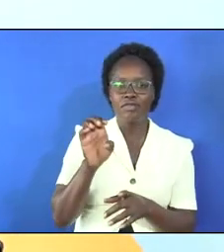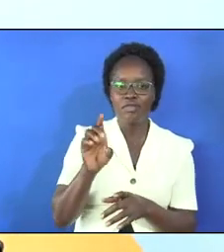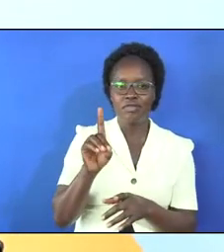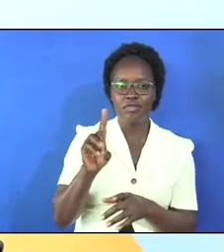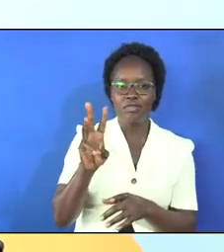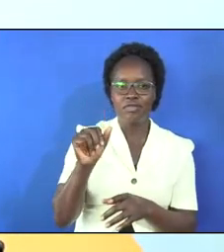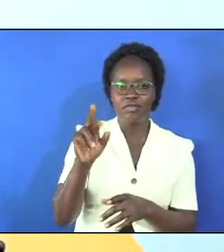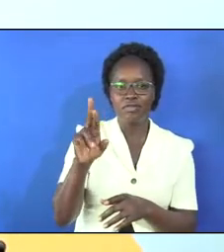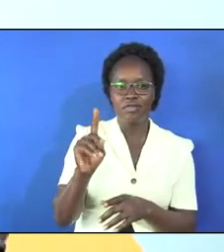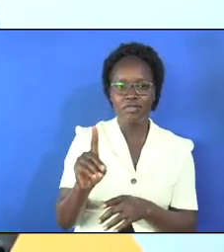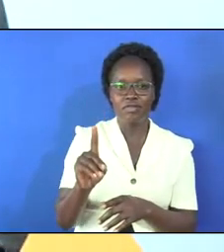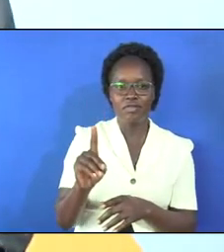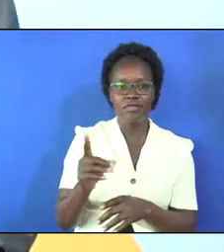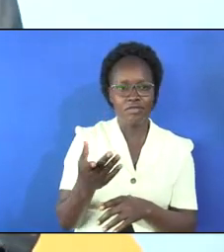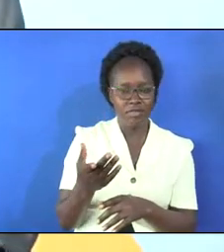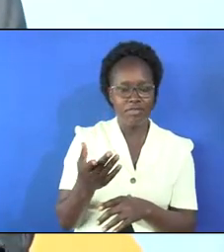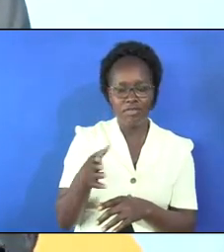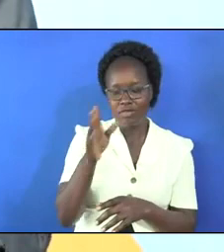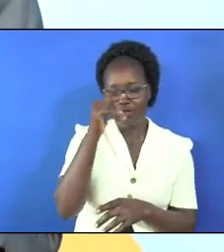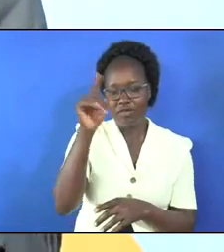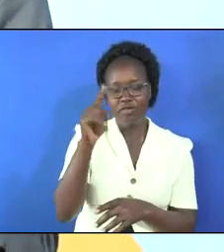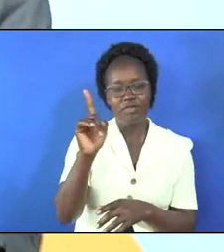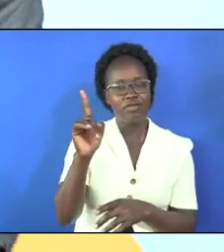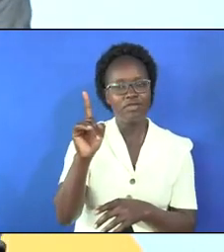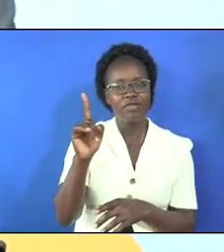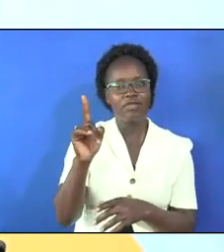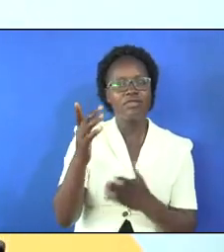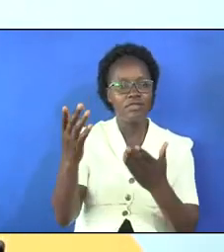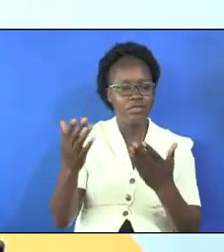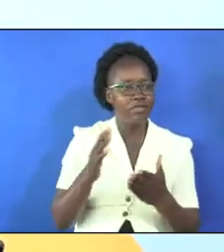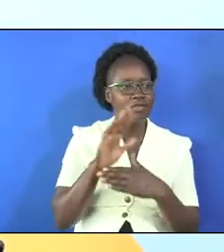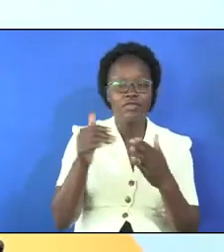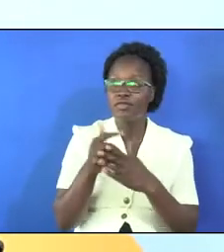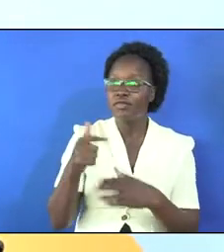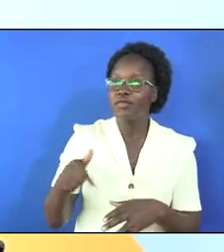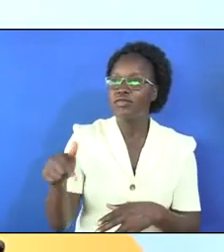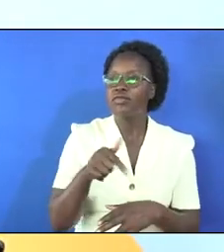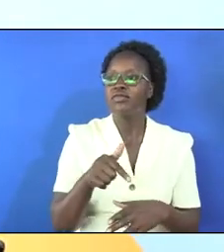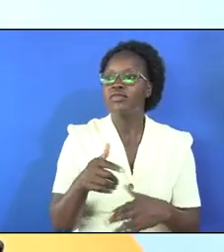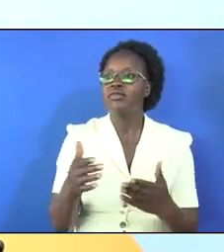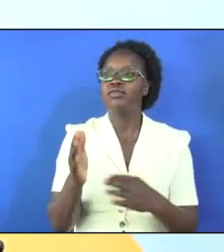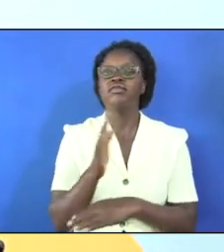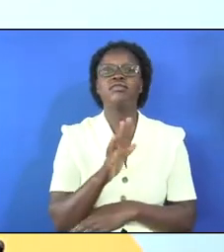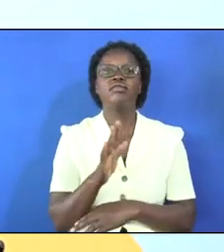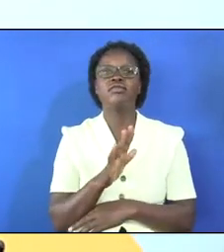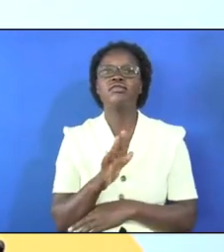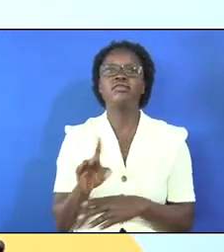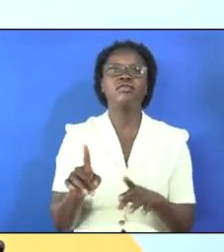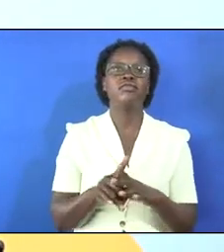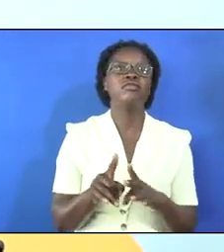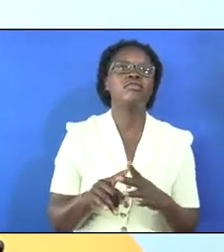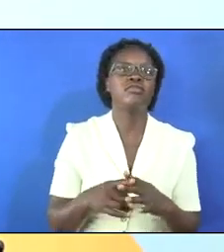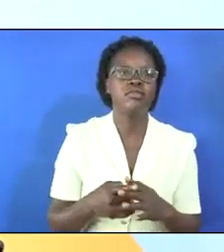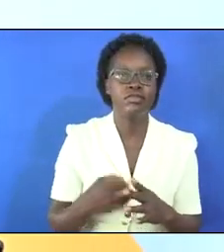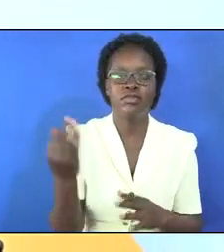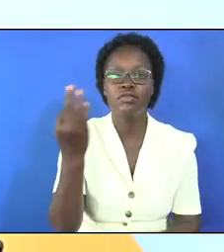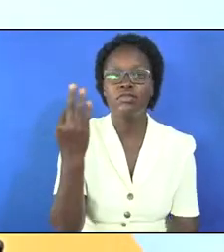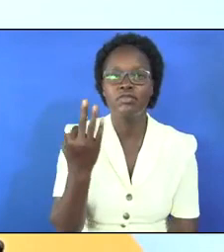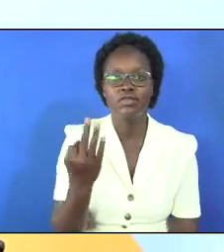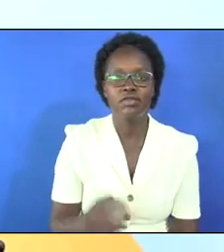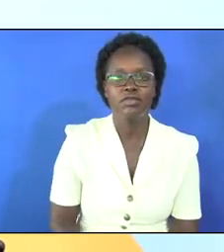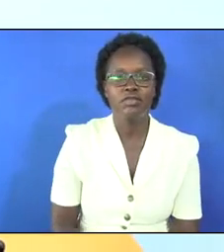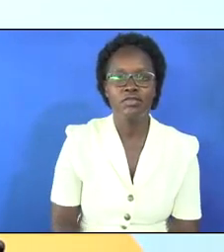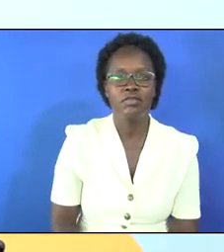this is God himself I want to welcome all of us this afternoon even as we go into the sermon